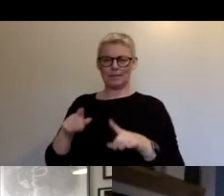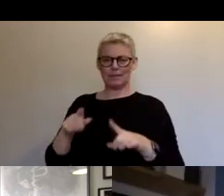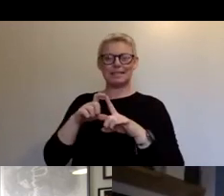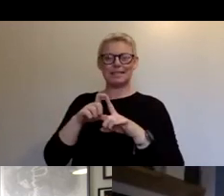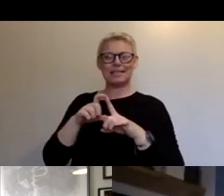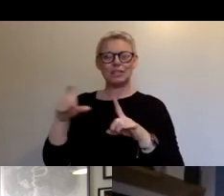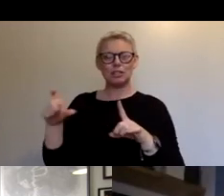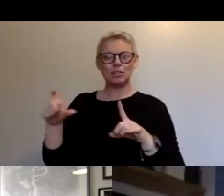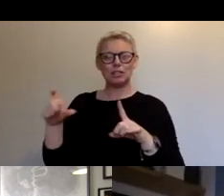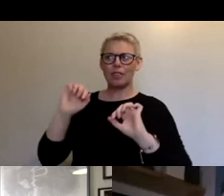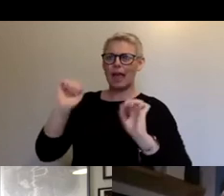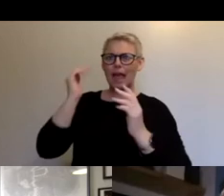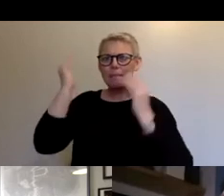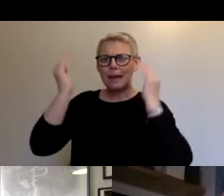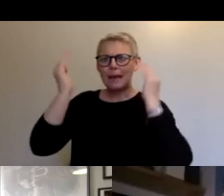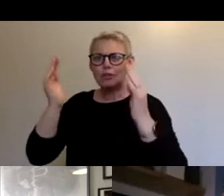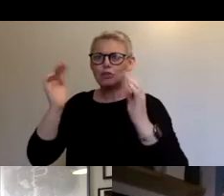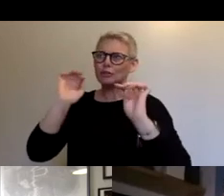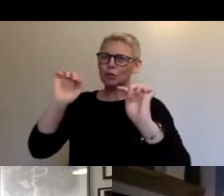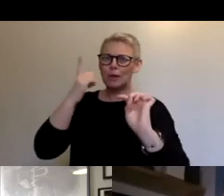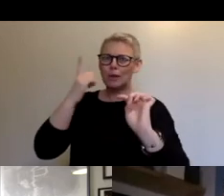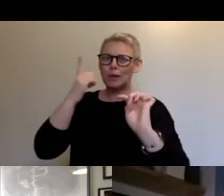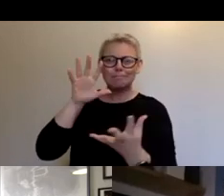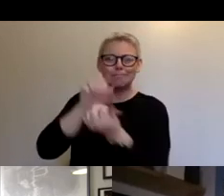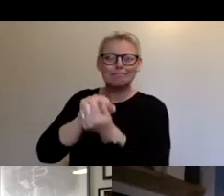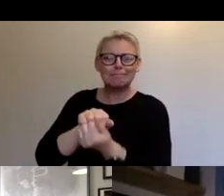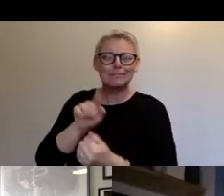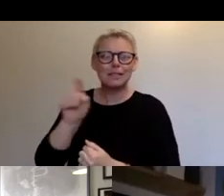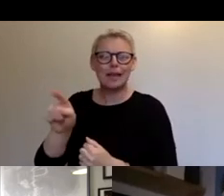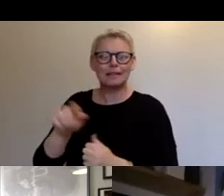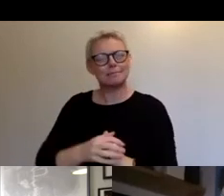in a different way. And I really want to play with that. Catherine.